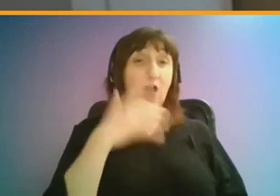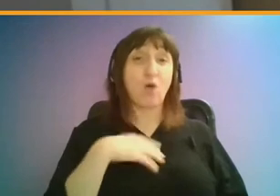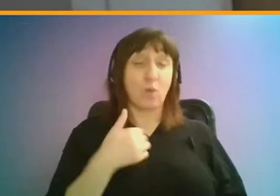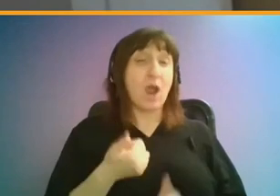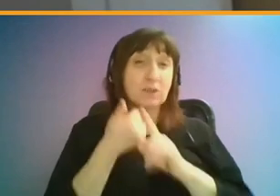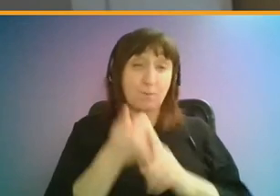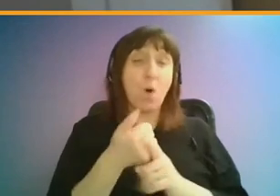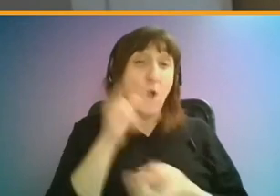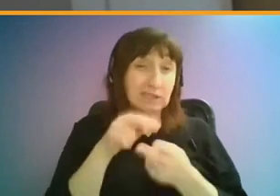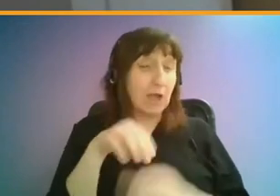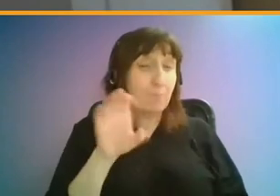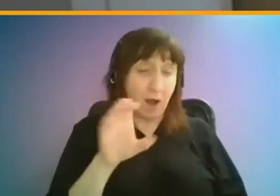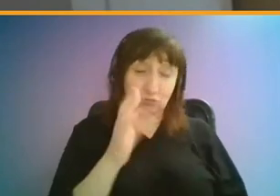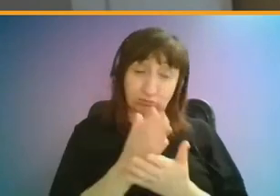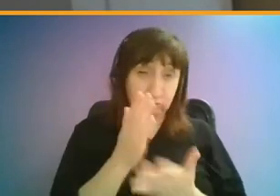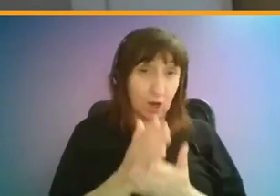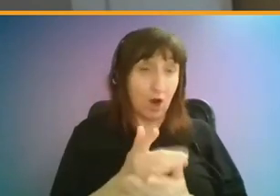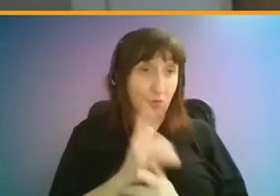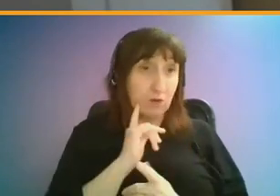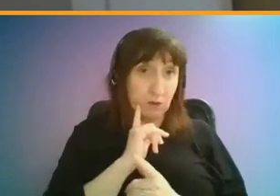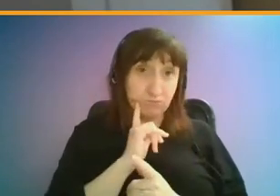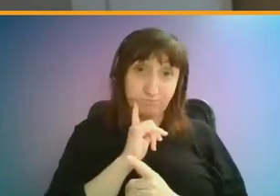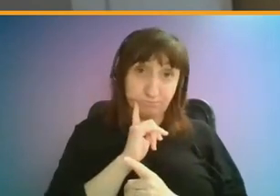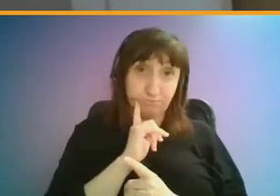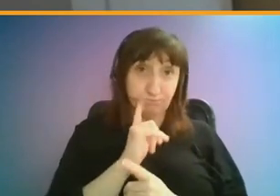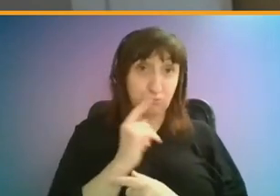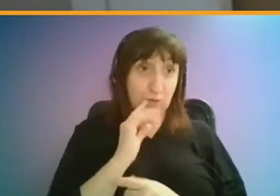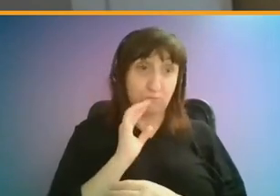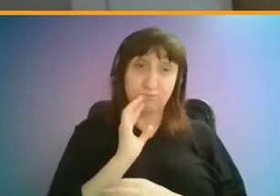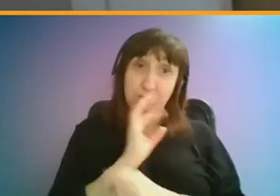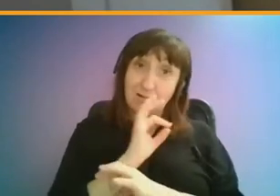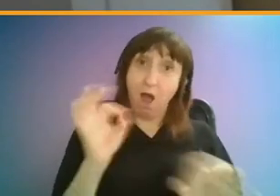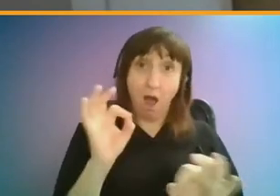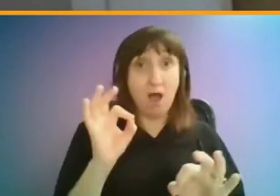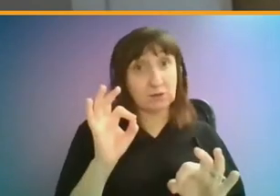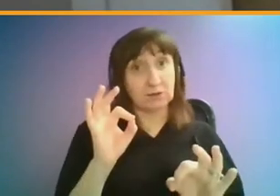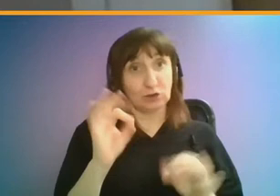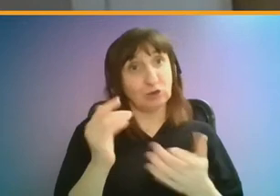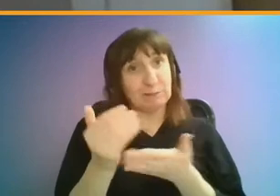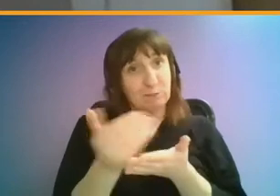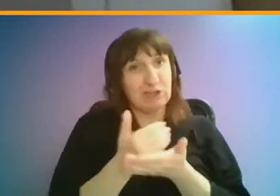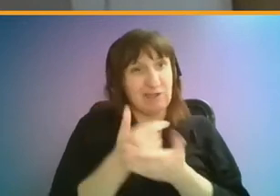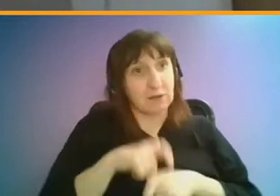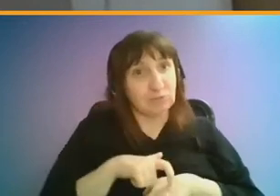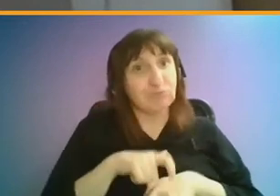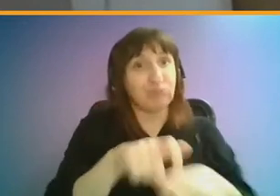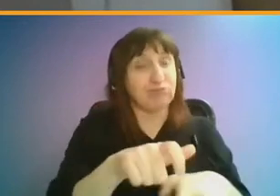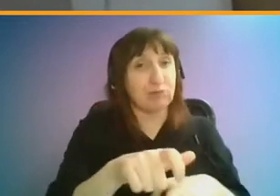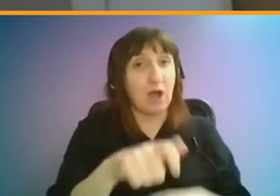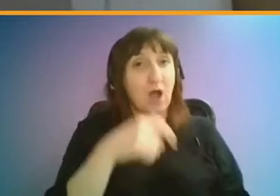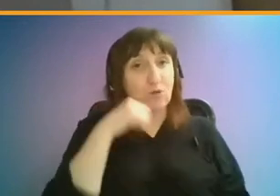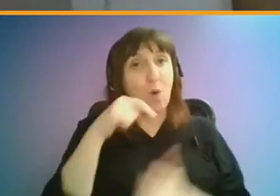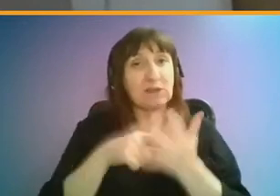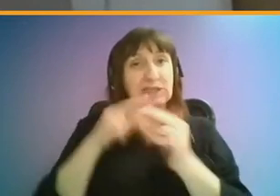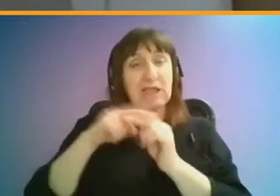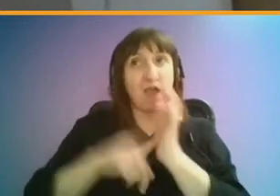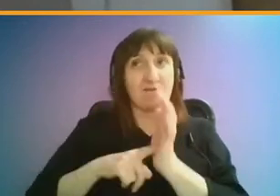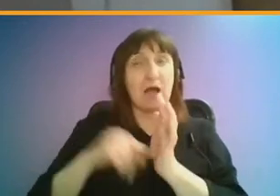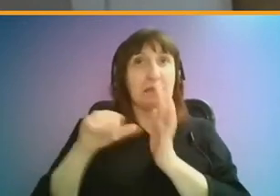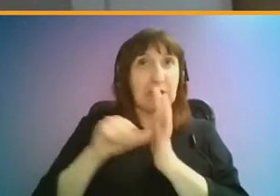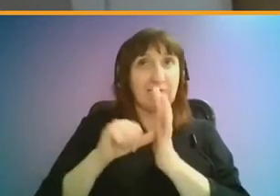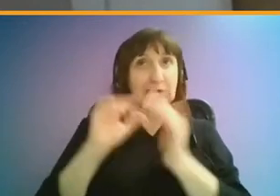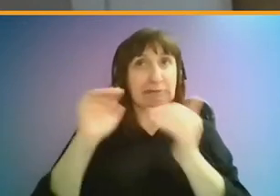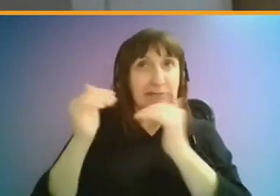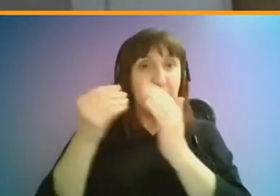concessionary passes. We definitely called for them to sort of be protected, even though TfL had a difficult financial